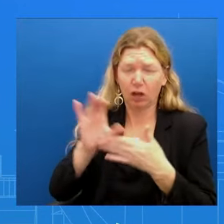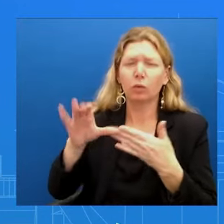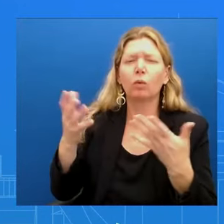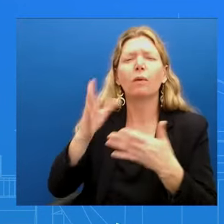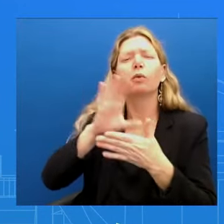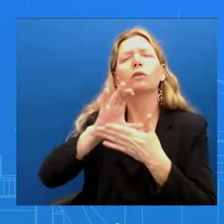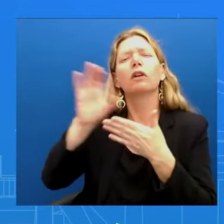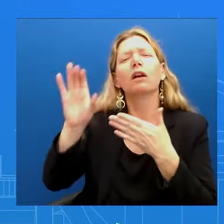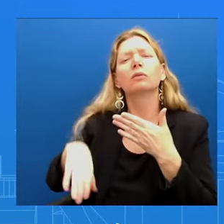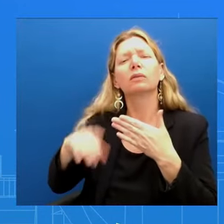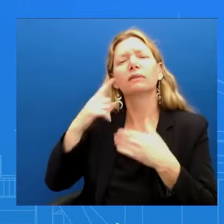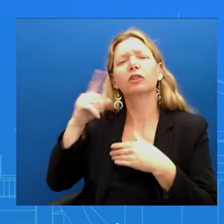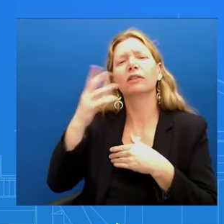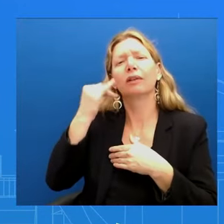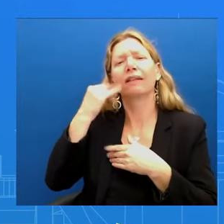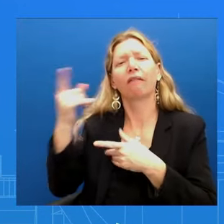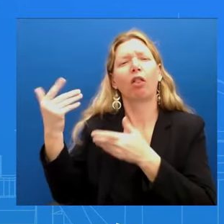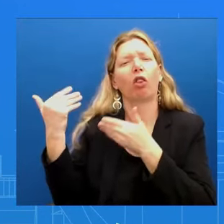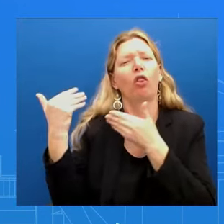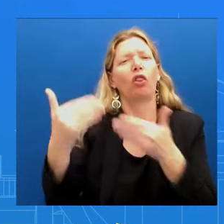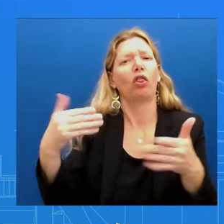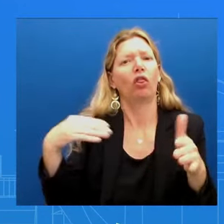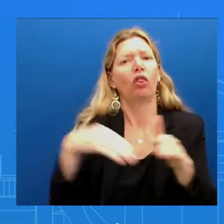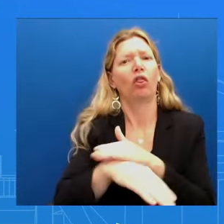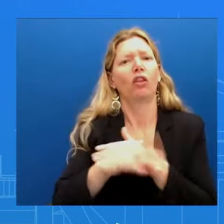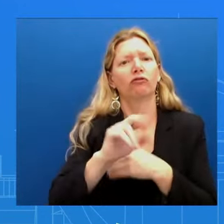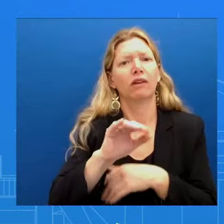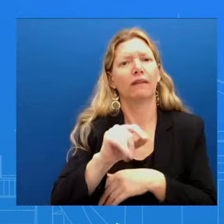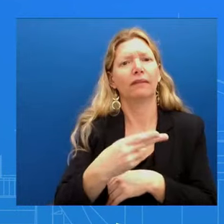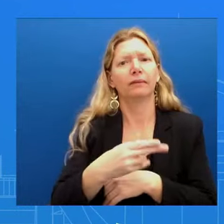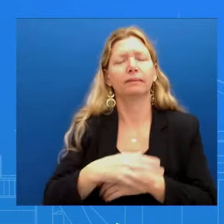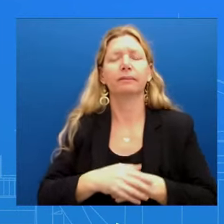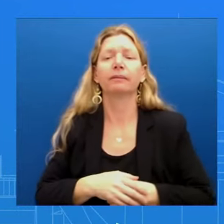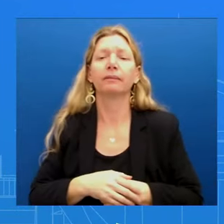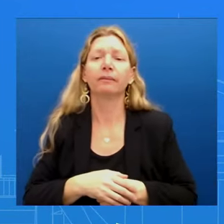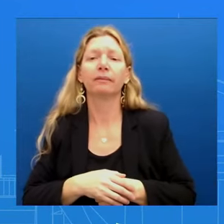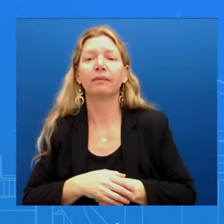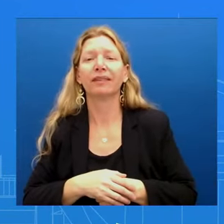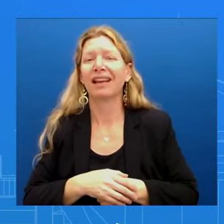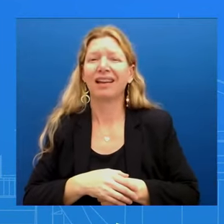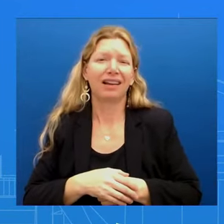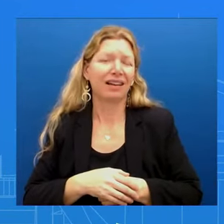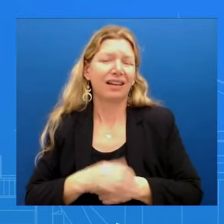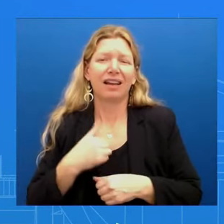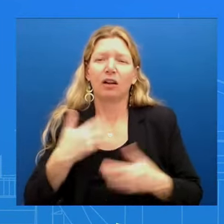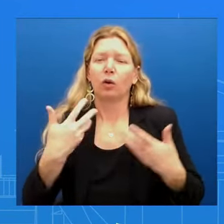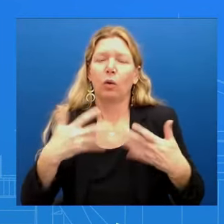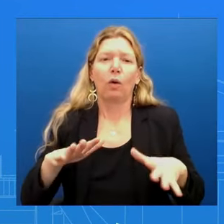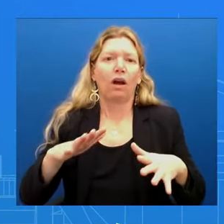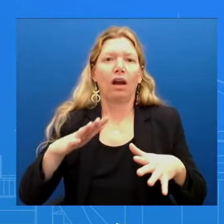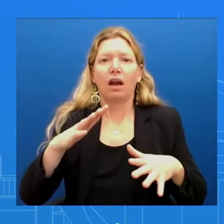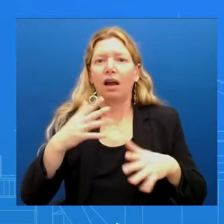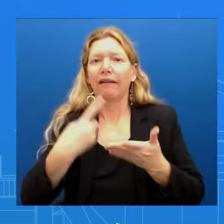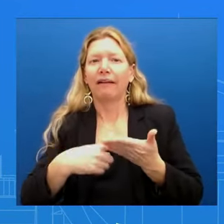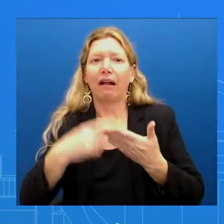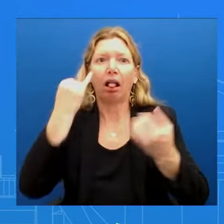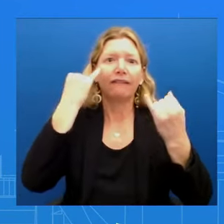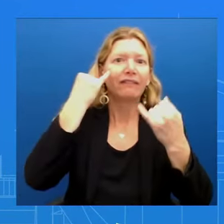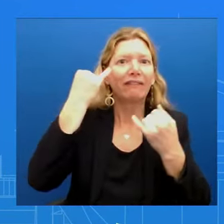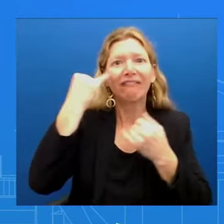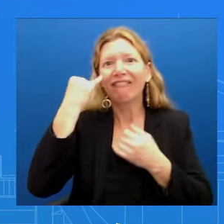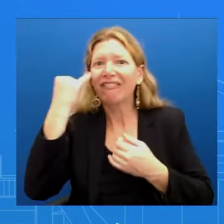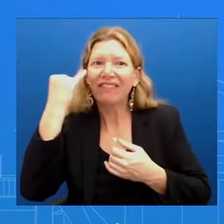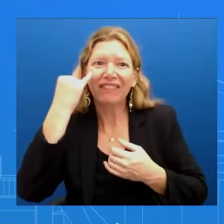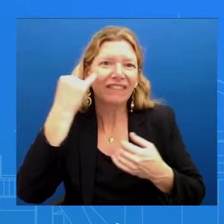We've been very clear with our Israeli counterparts privately and publicly About what our expectations are for the treatment of the innocent